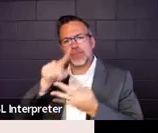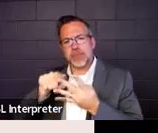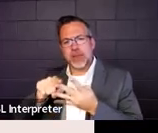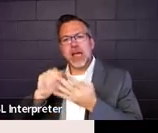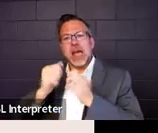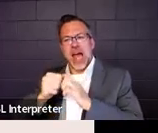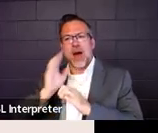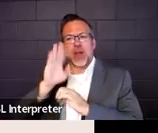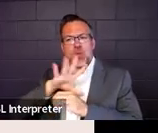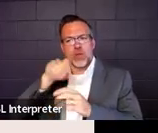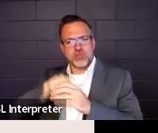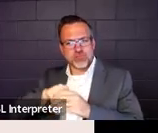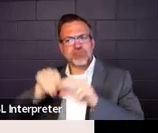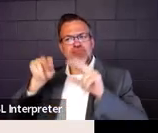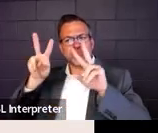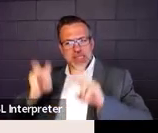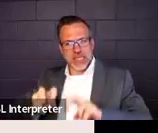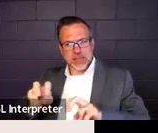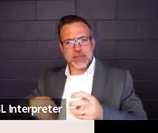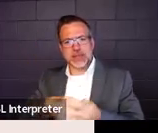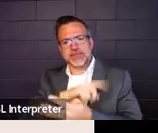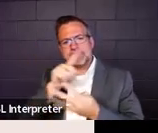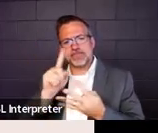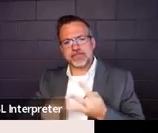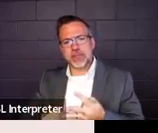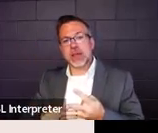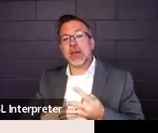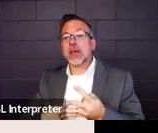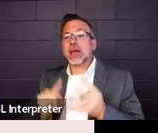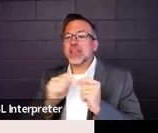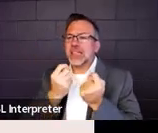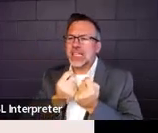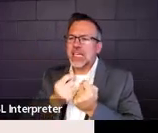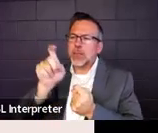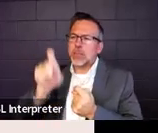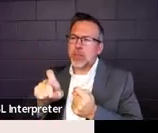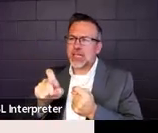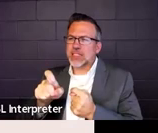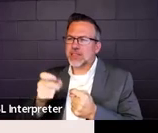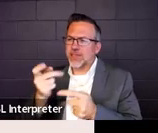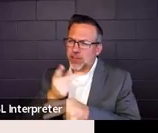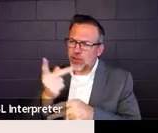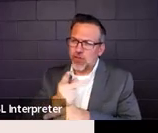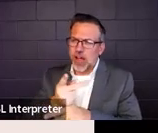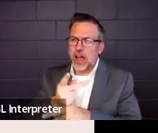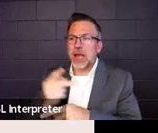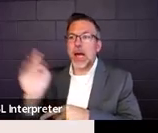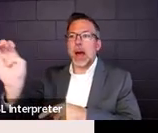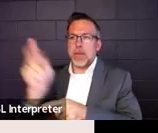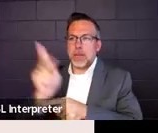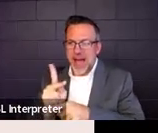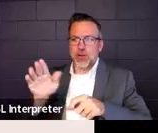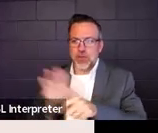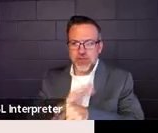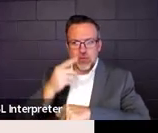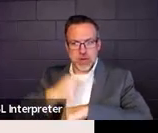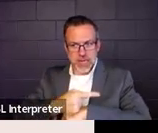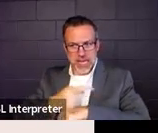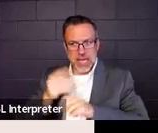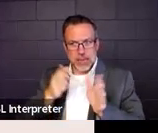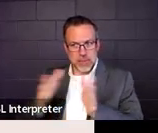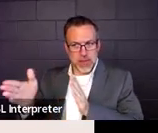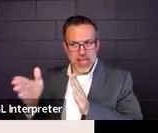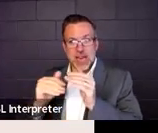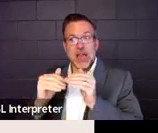assessments. The team must develop a re-entry plan no longer than 45 calendar days